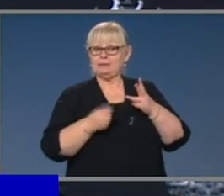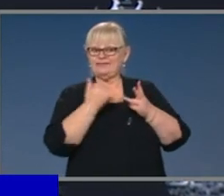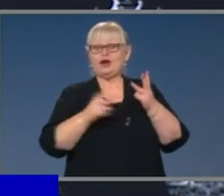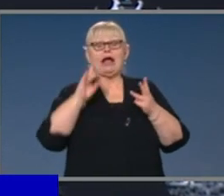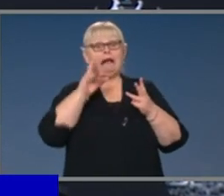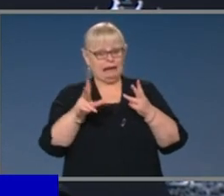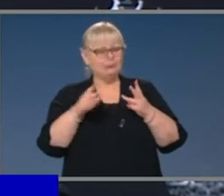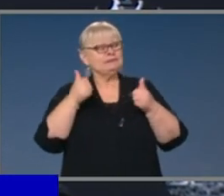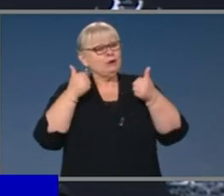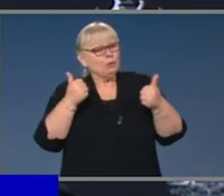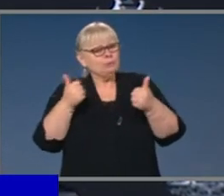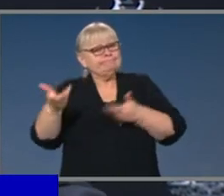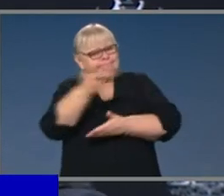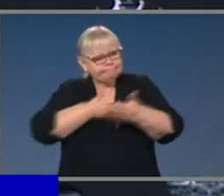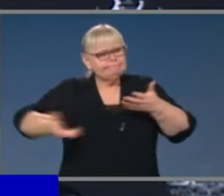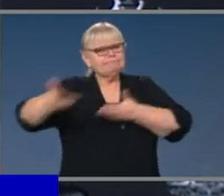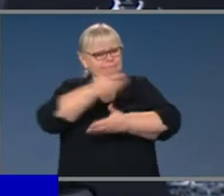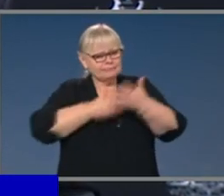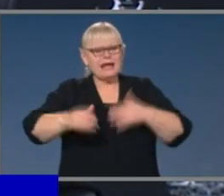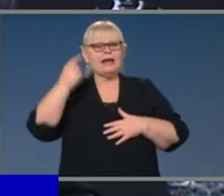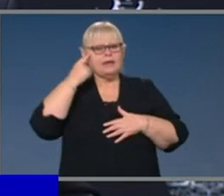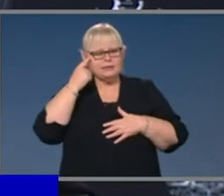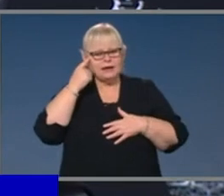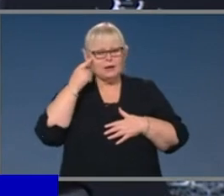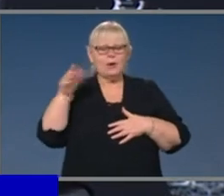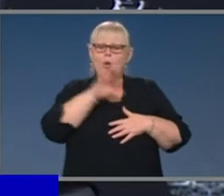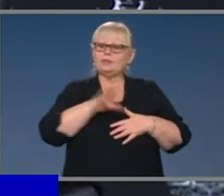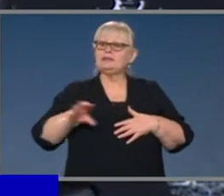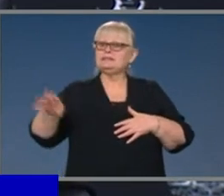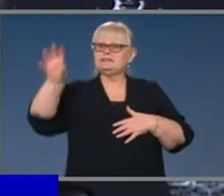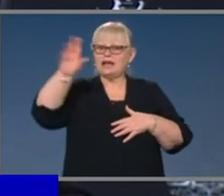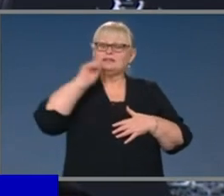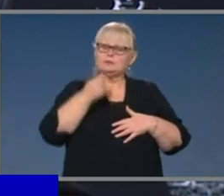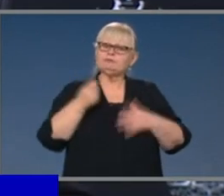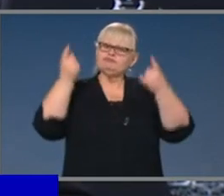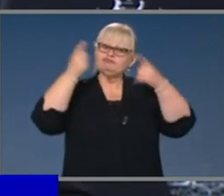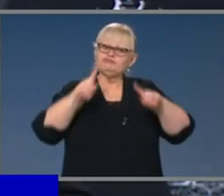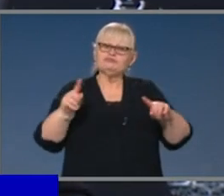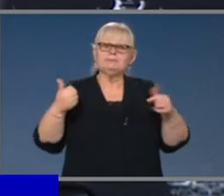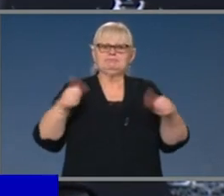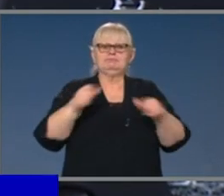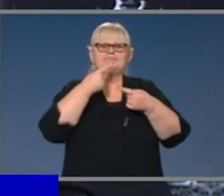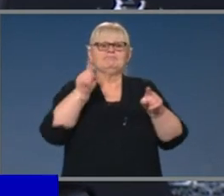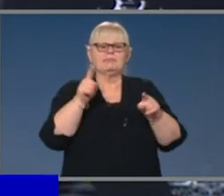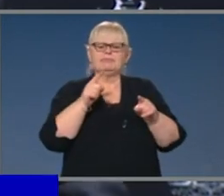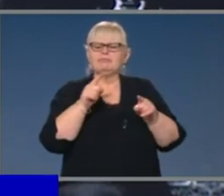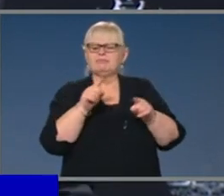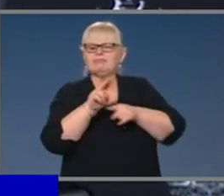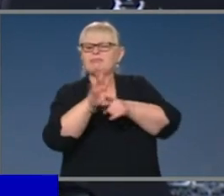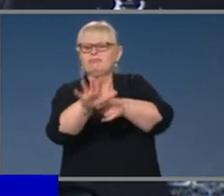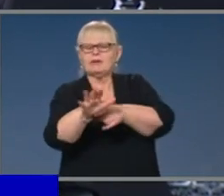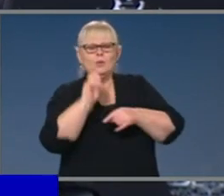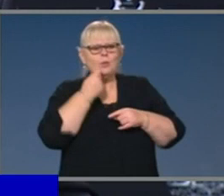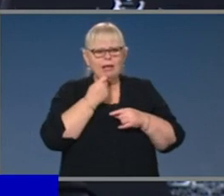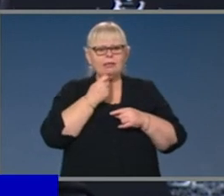constructive discussion. I anticipate states will be working through those decisions in the next few weeks, and they'll come to their